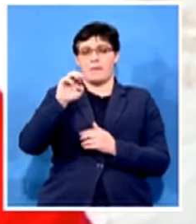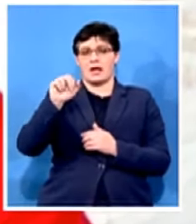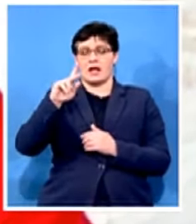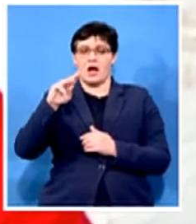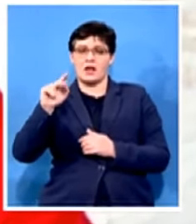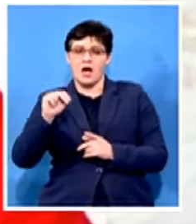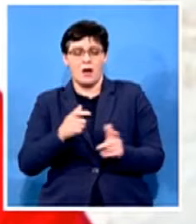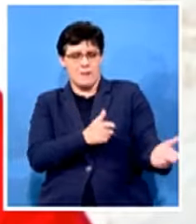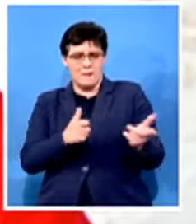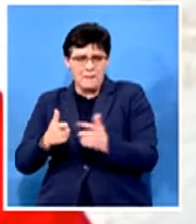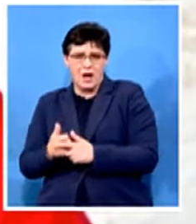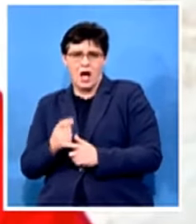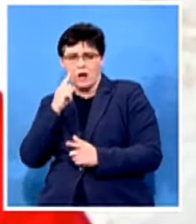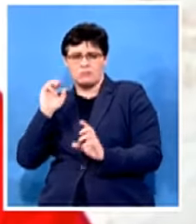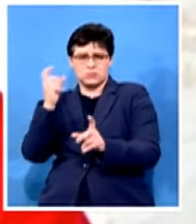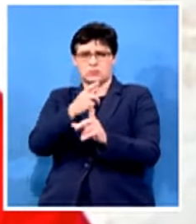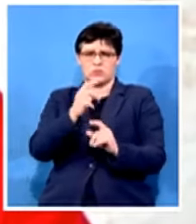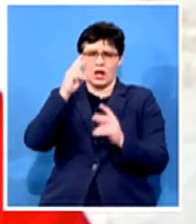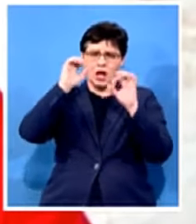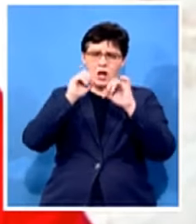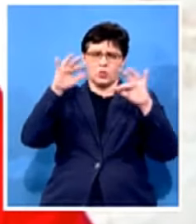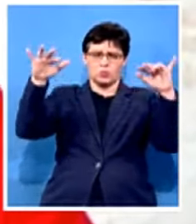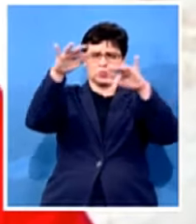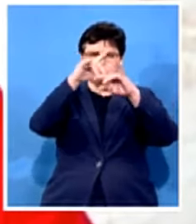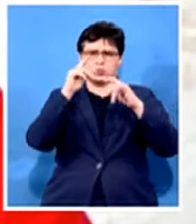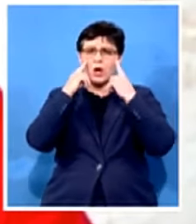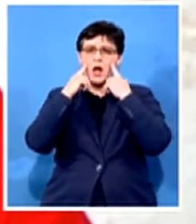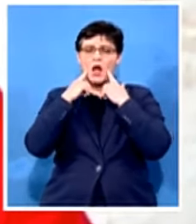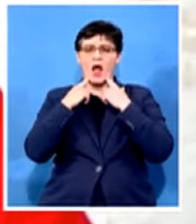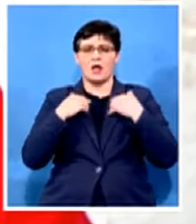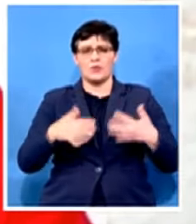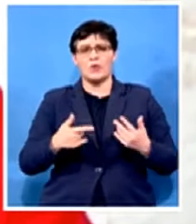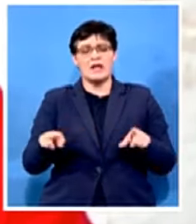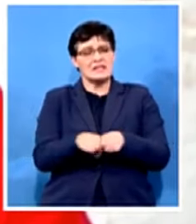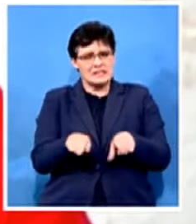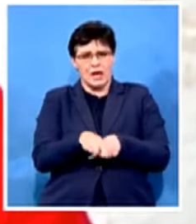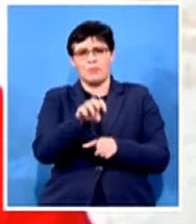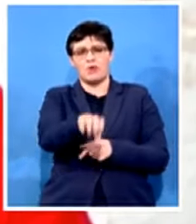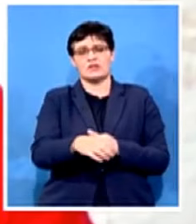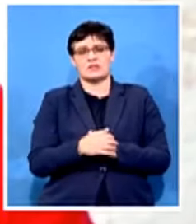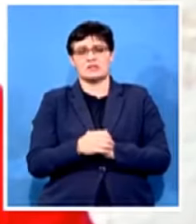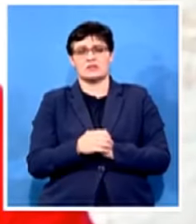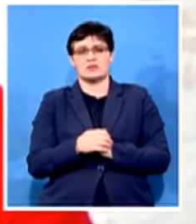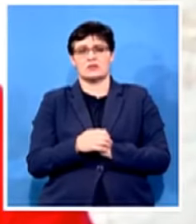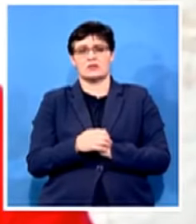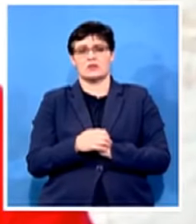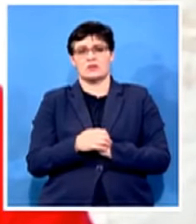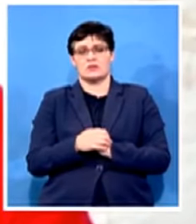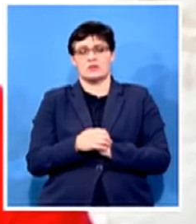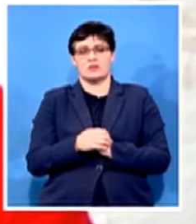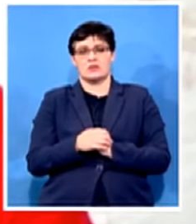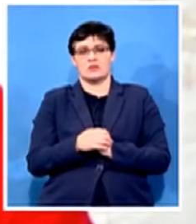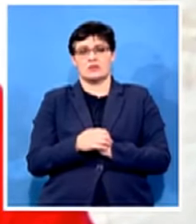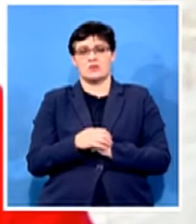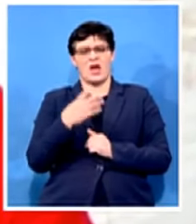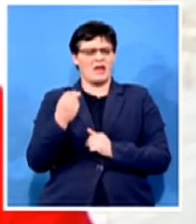life i'm a one the same province uh you've got uh um uh what's his name uh they they